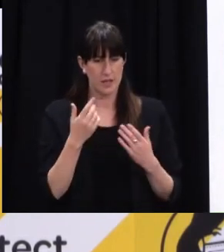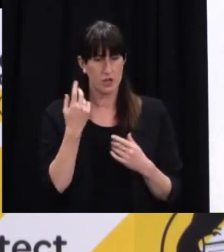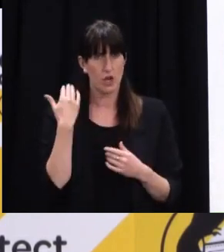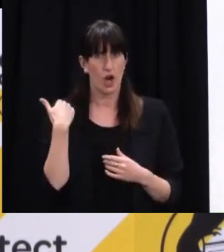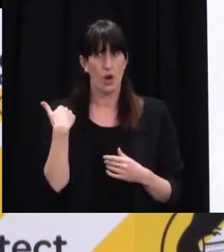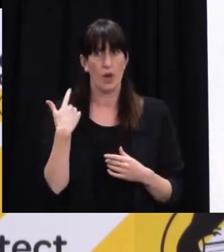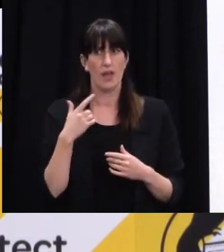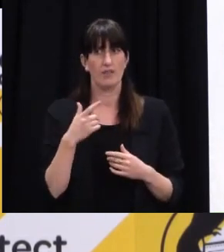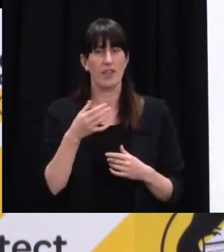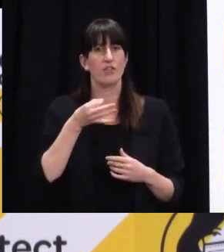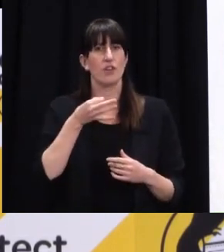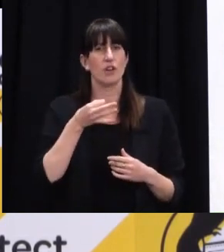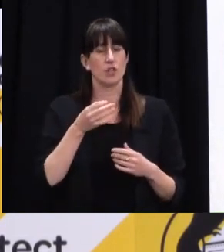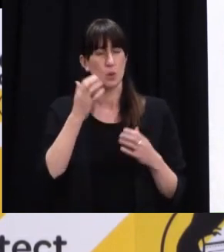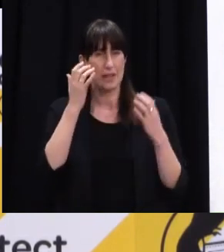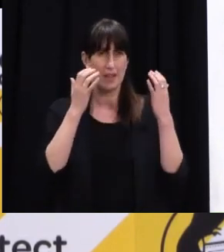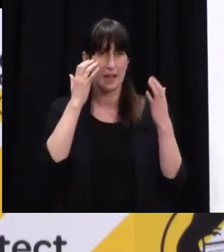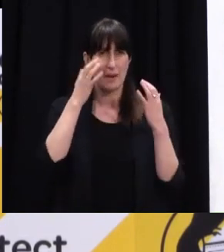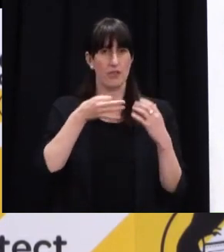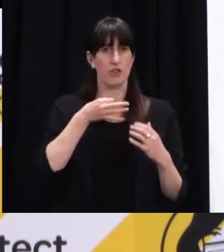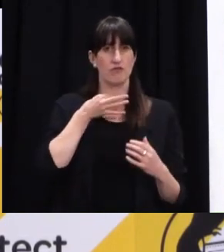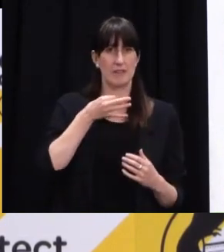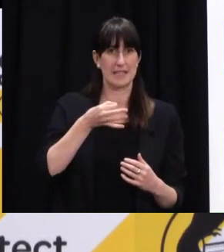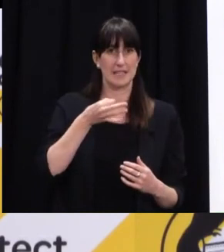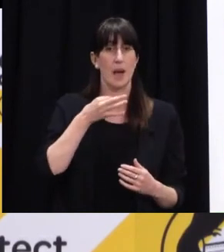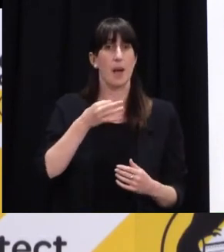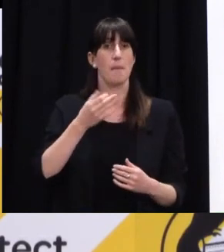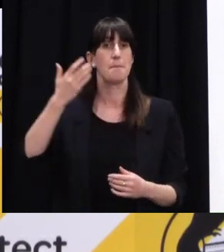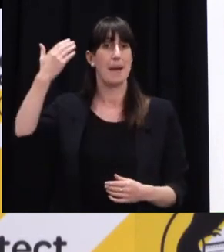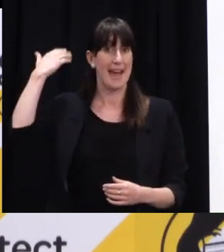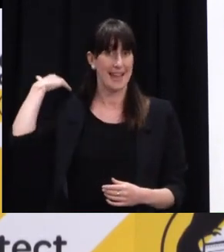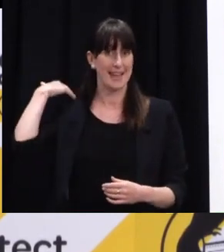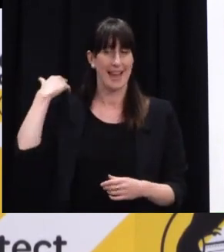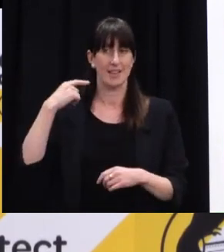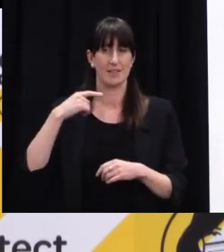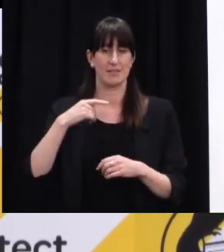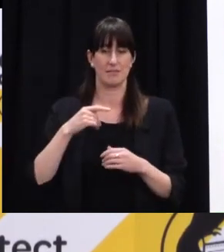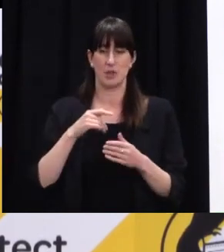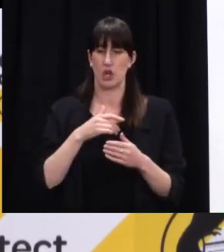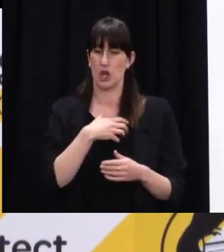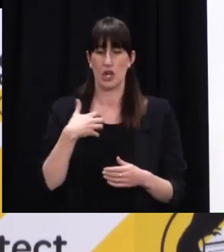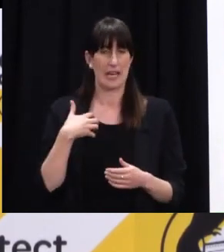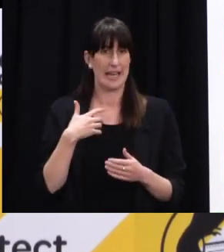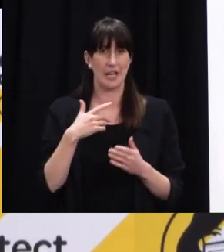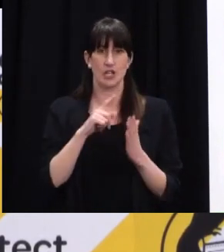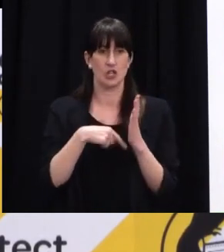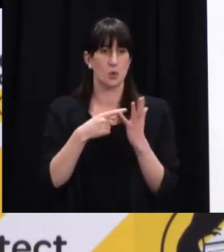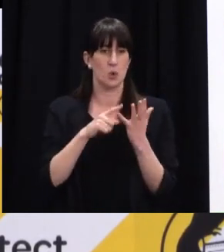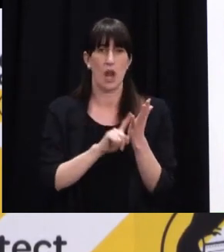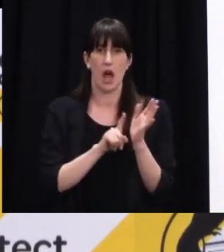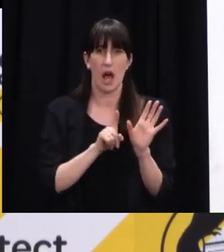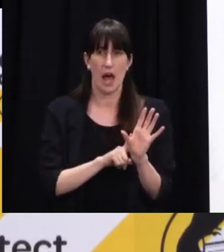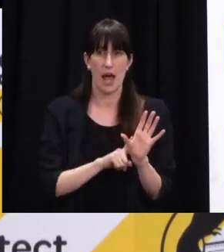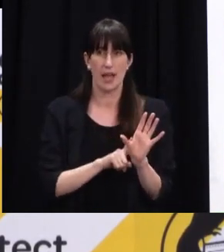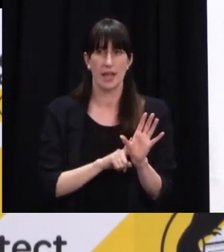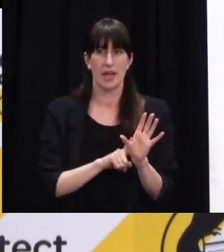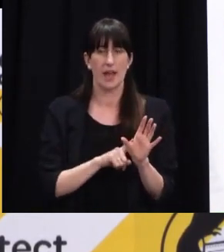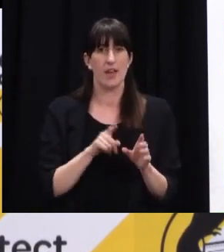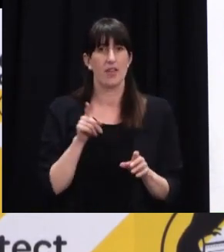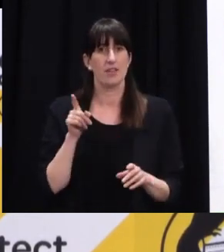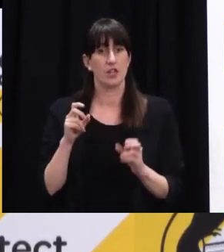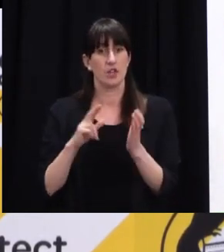and getting that test, bear in mind at the time in New South Wales in early to mid-July, we were talking about 38 cases a day.